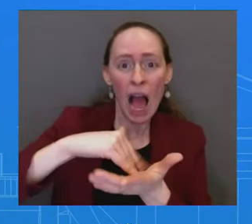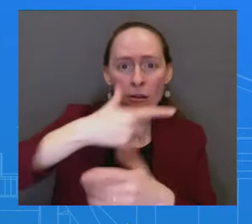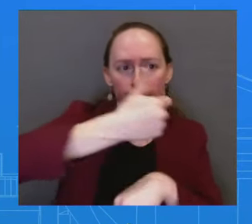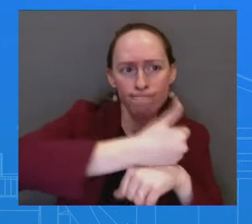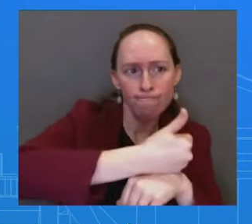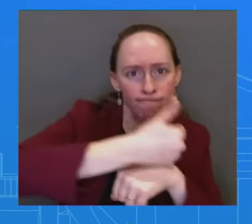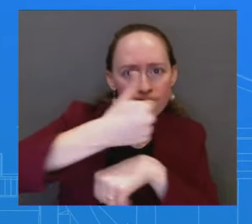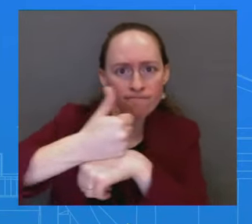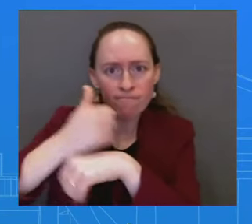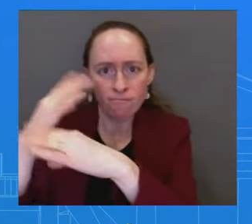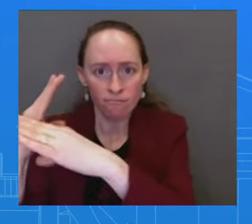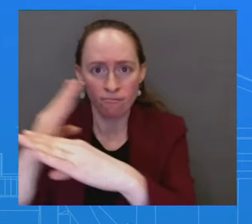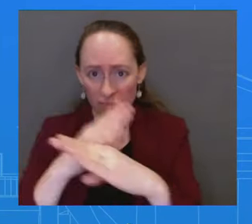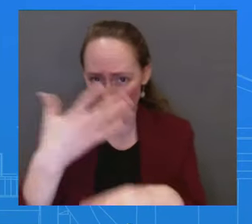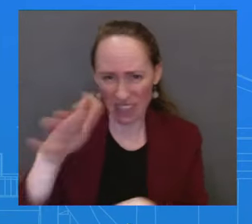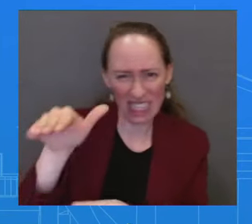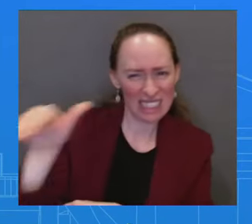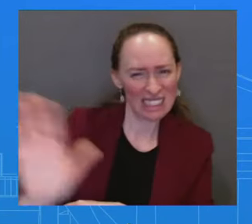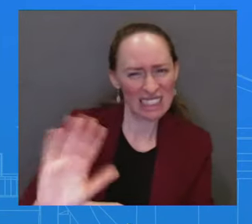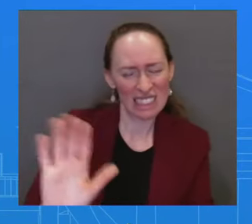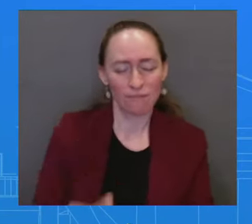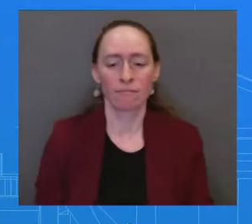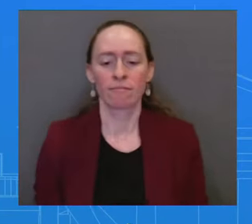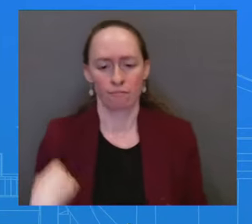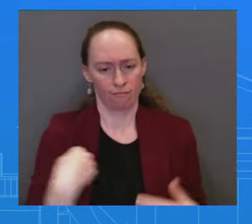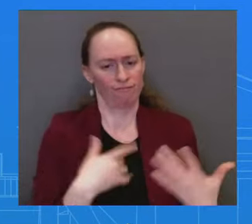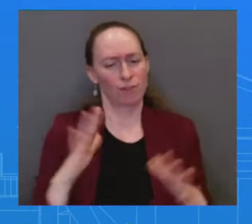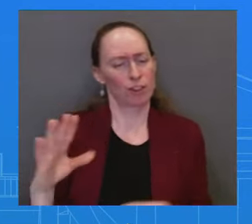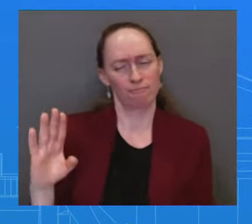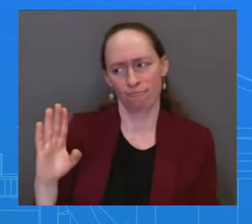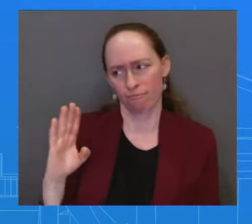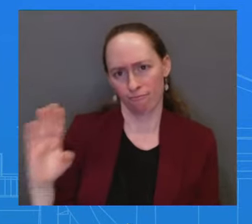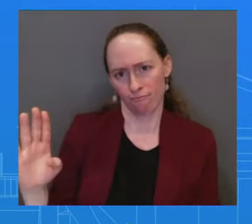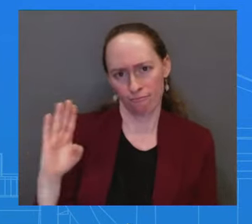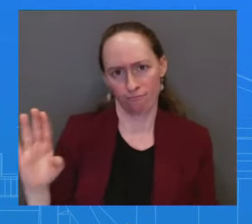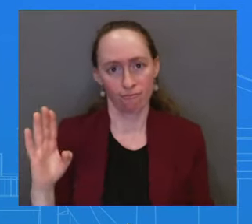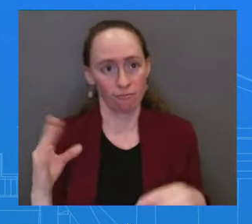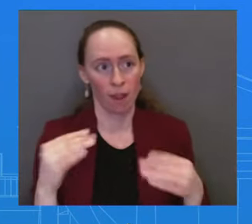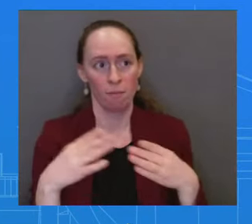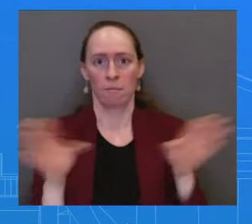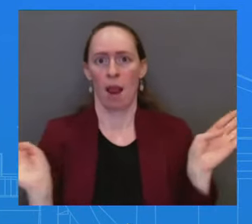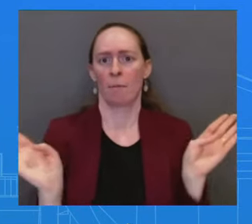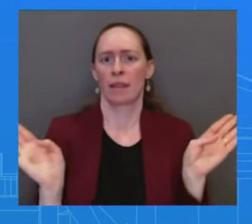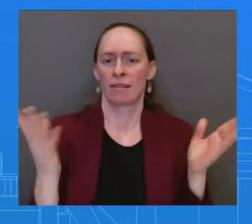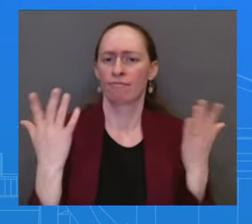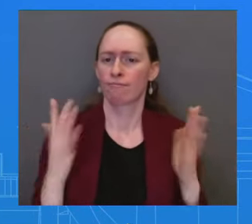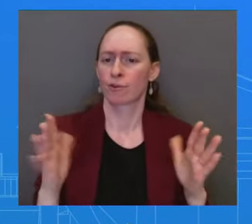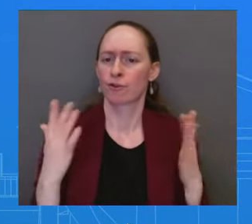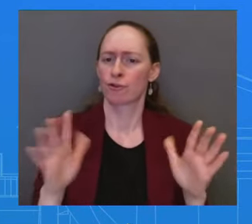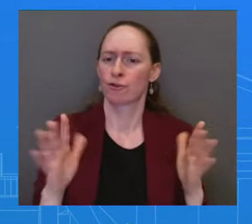we do not want to see the territory of Gaza reduced in any way. Thank you. John, could you please confirm